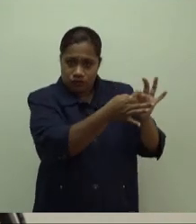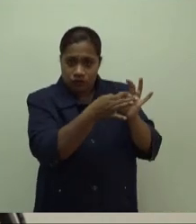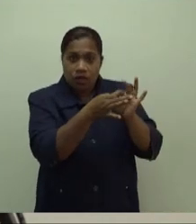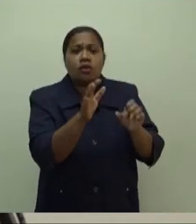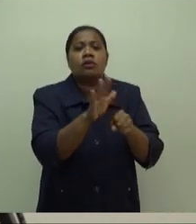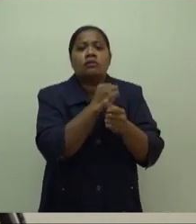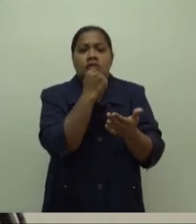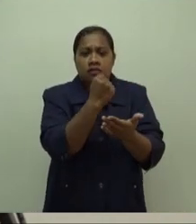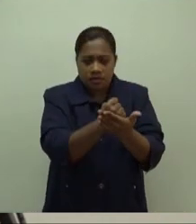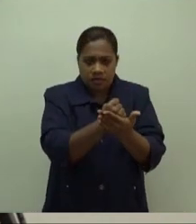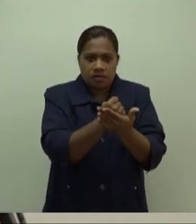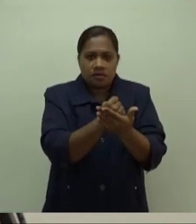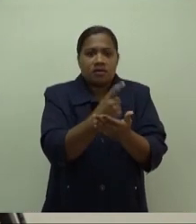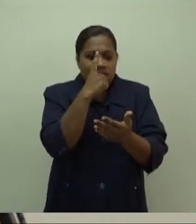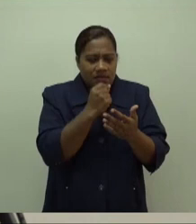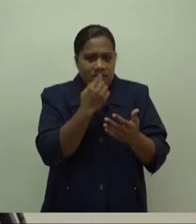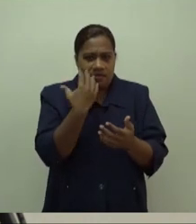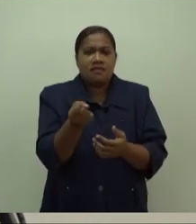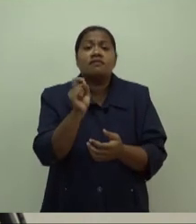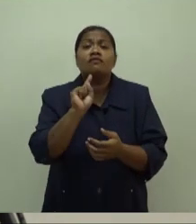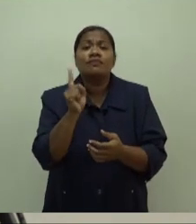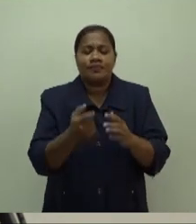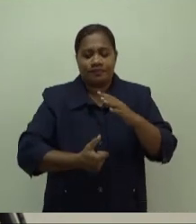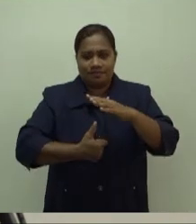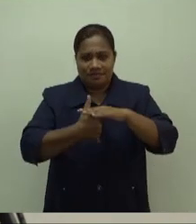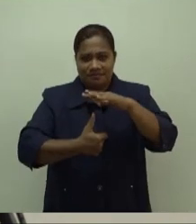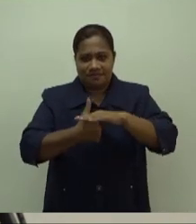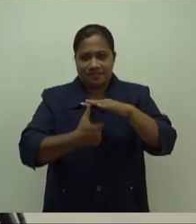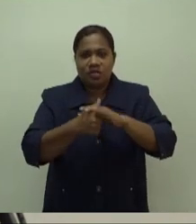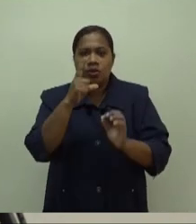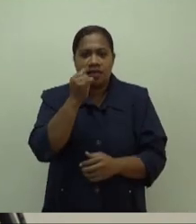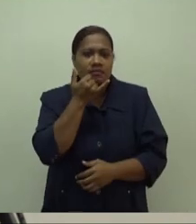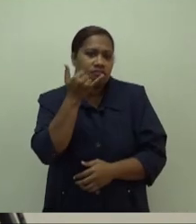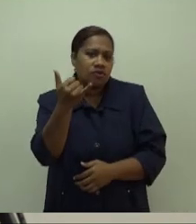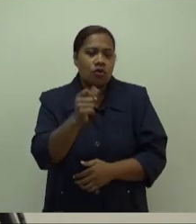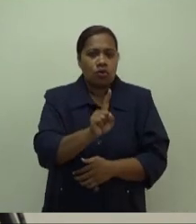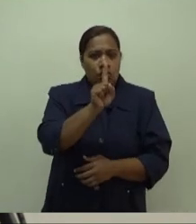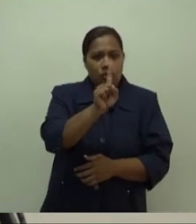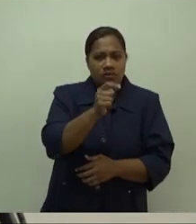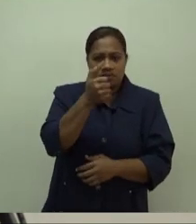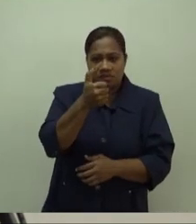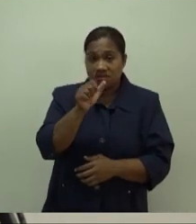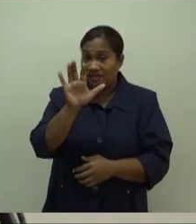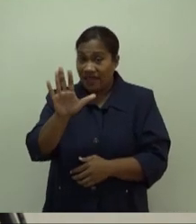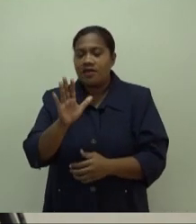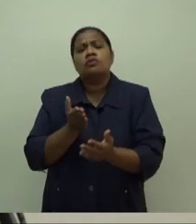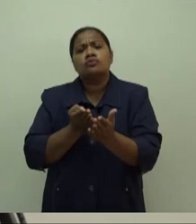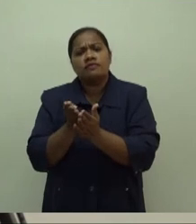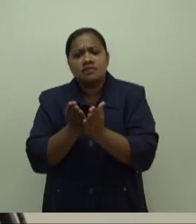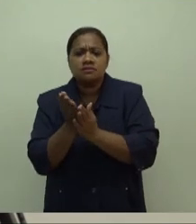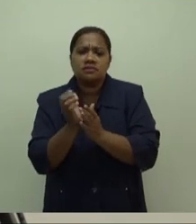virtual care access through telehealth number 165 for services such as COVID care,